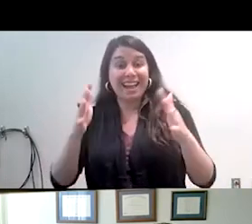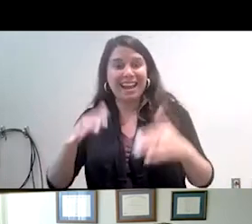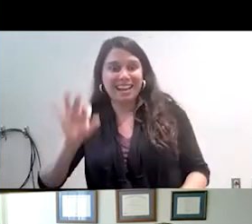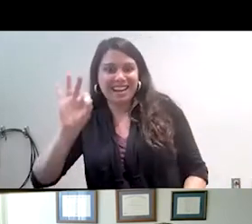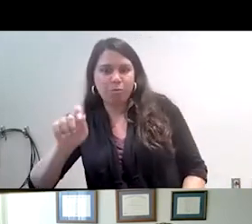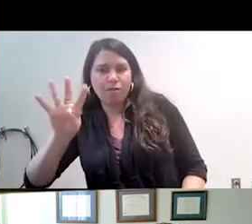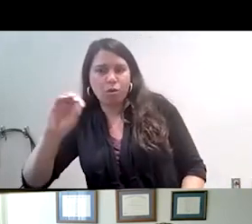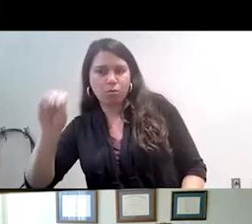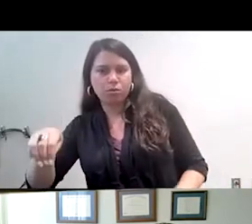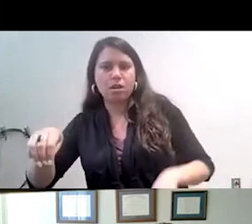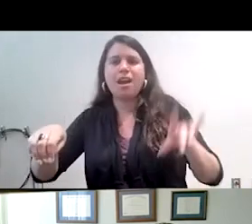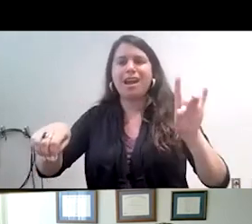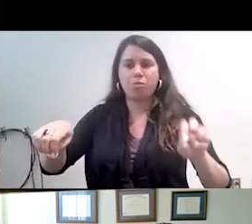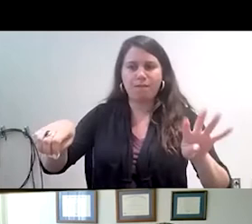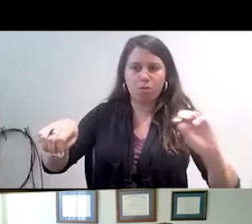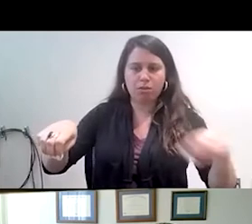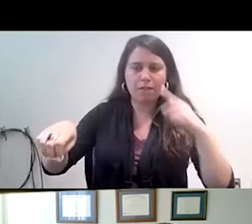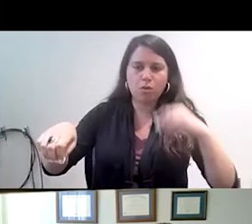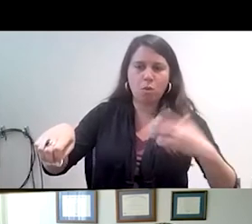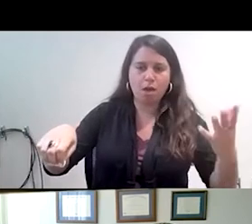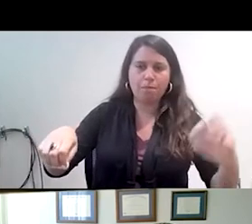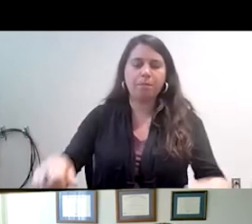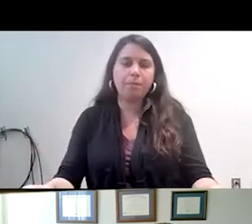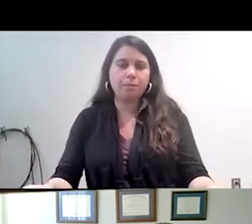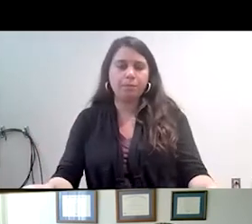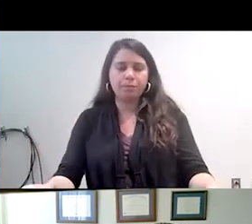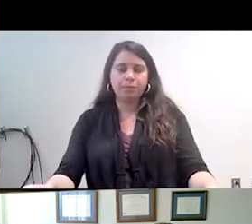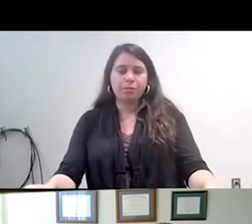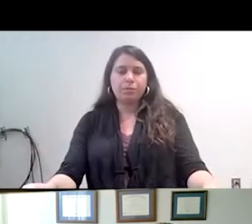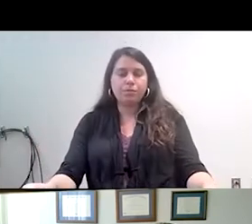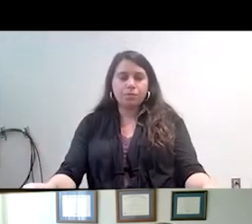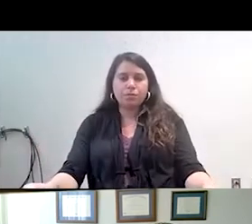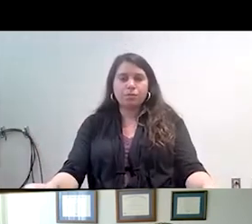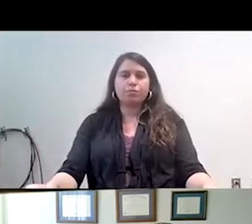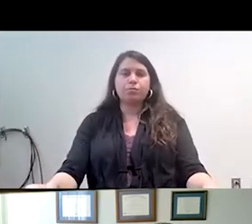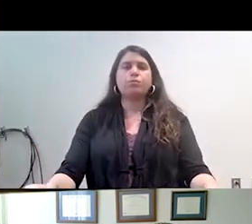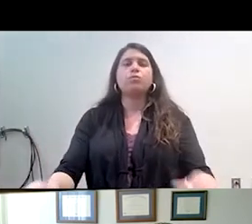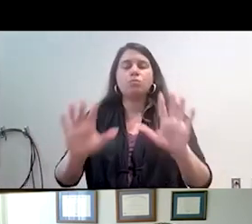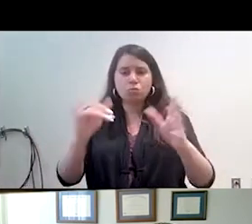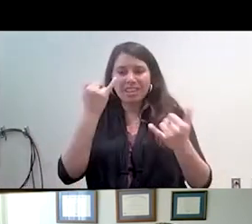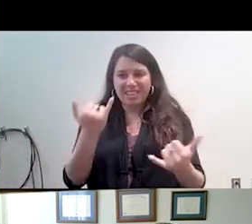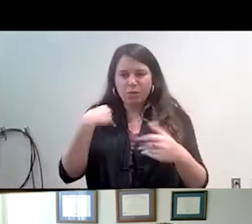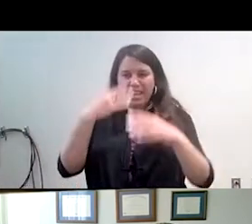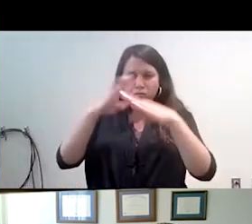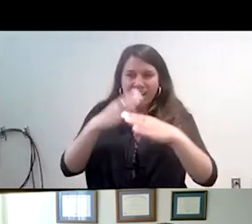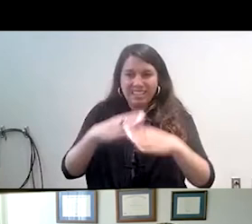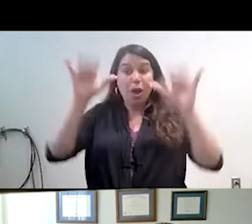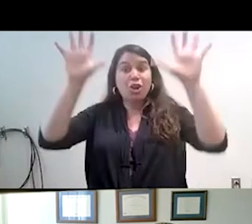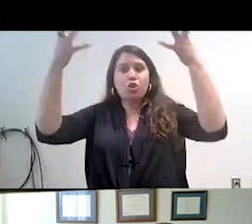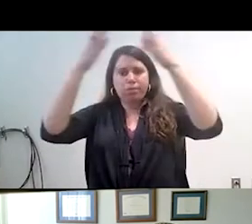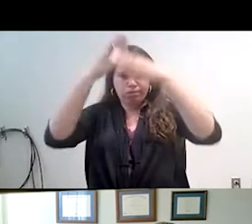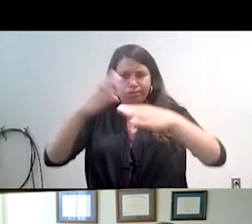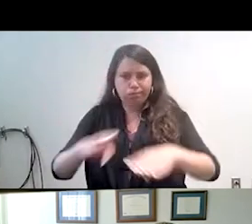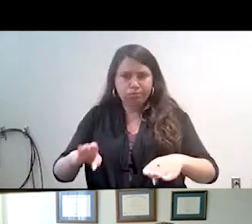8.4% in non-Latino whites. And so when we break it down, what we see is that, yes, there's a lifetime